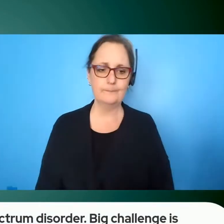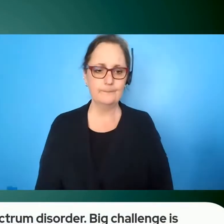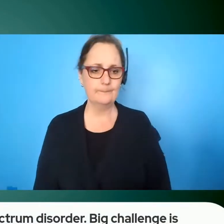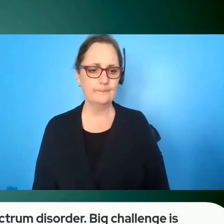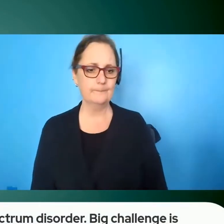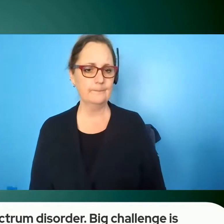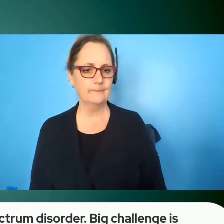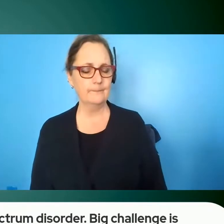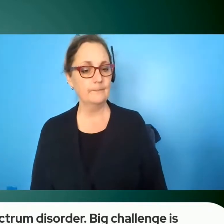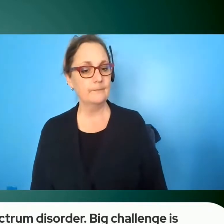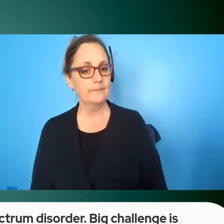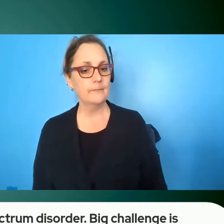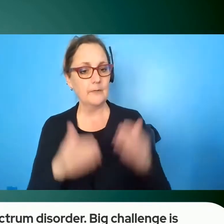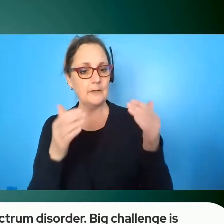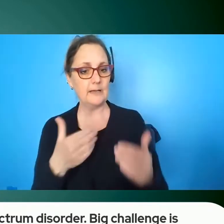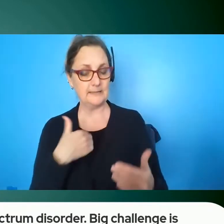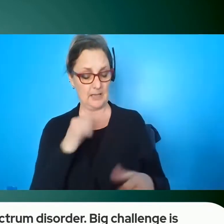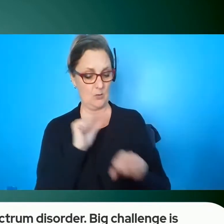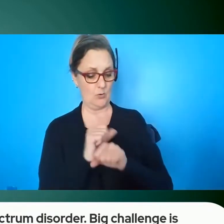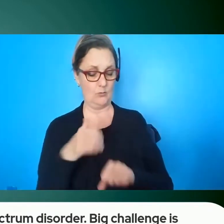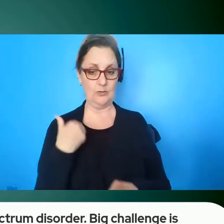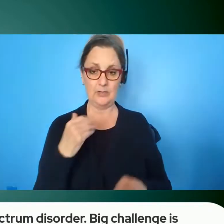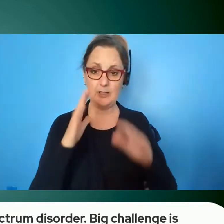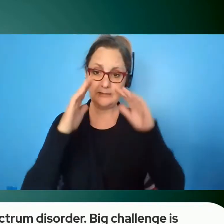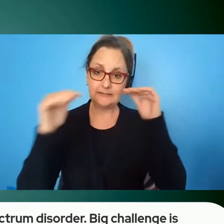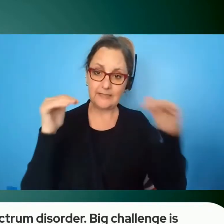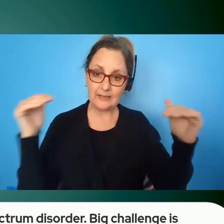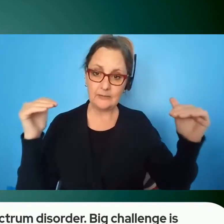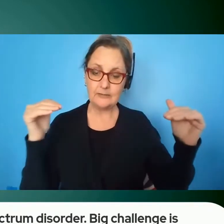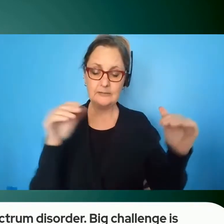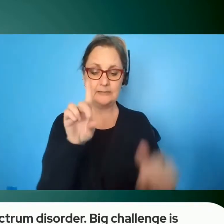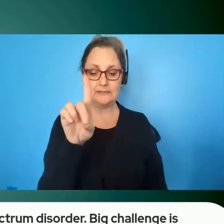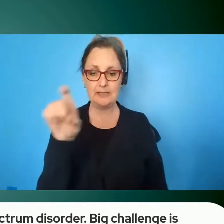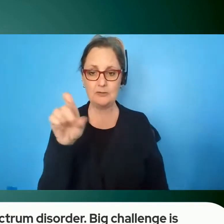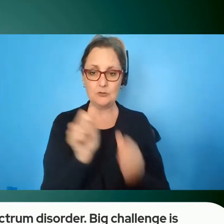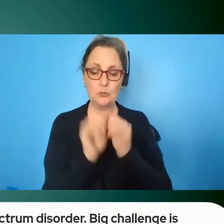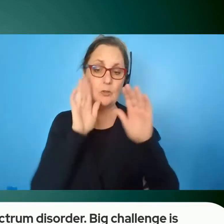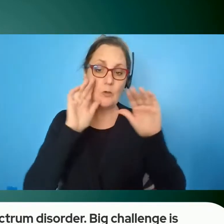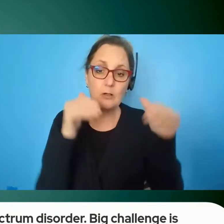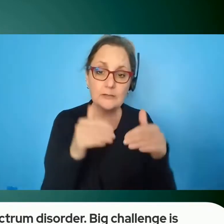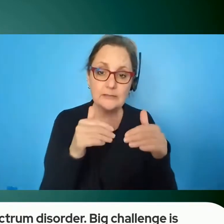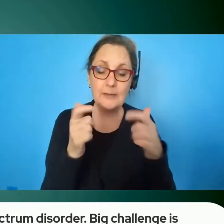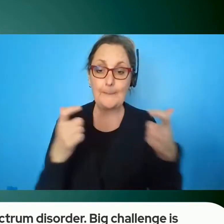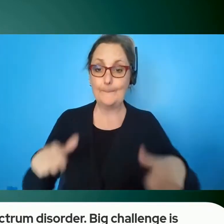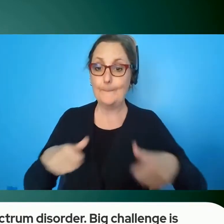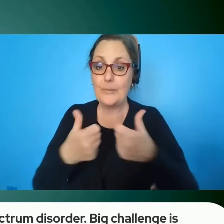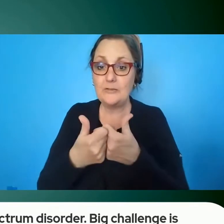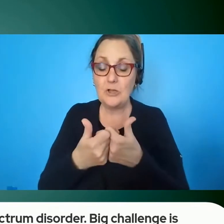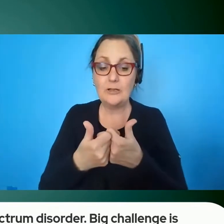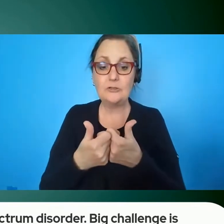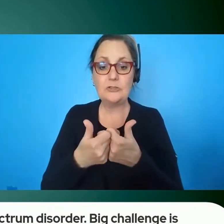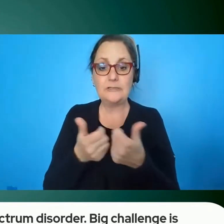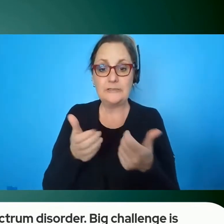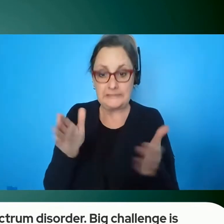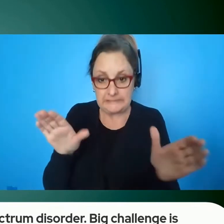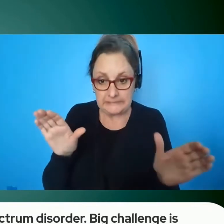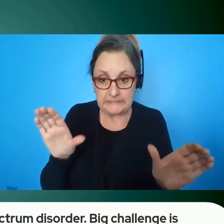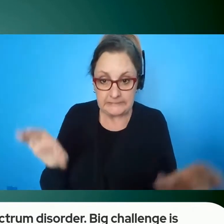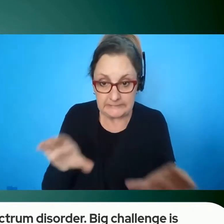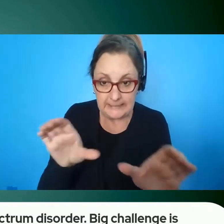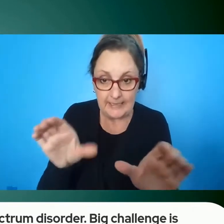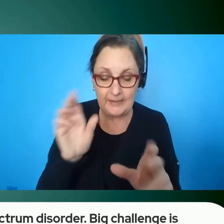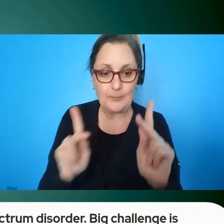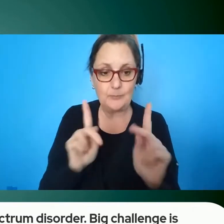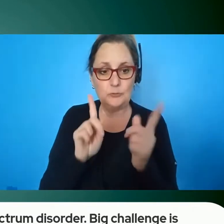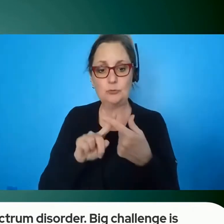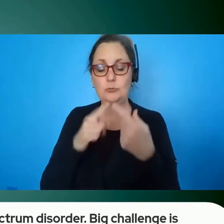next question i work with young adults diagnosed with autism big challenge is getting students to disclose is there an understanding from